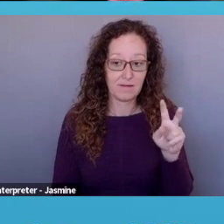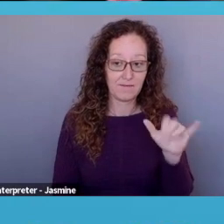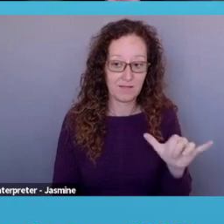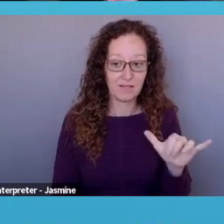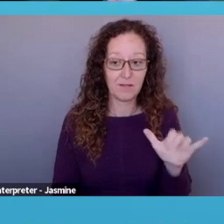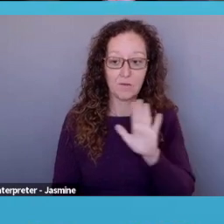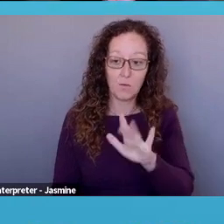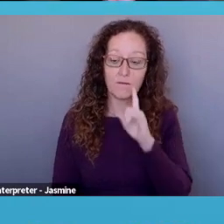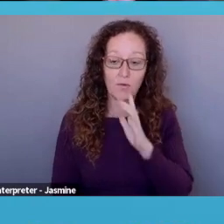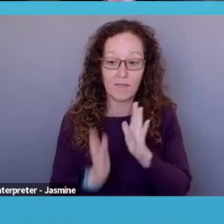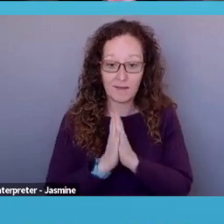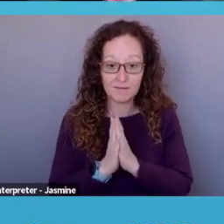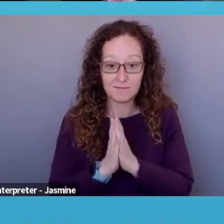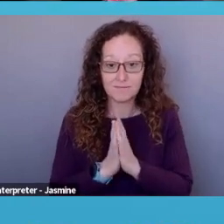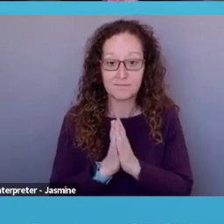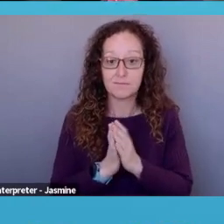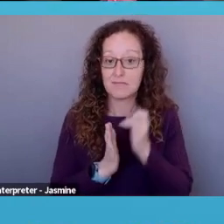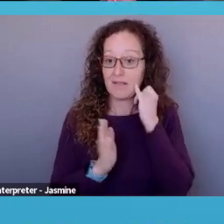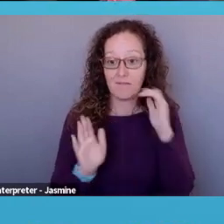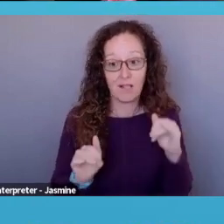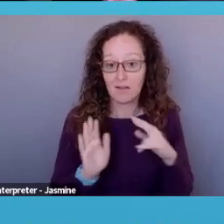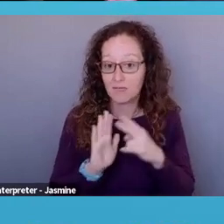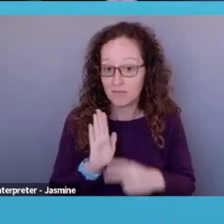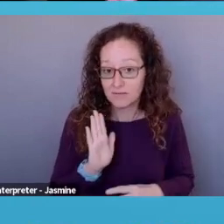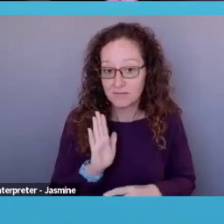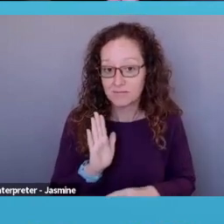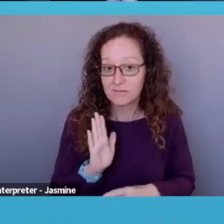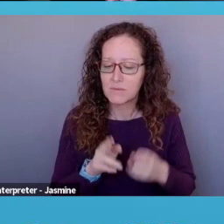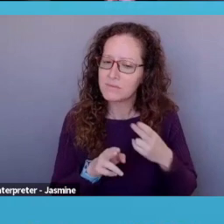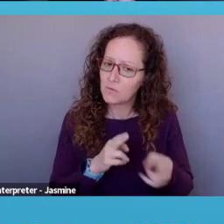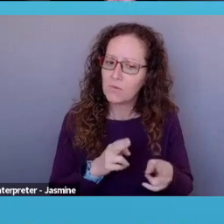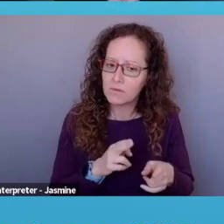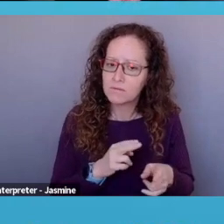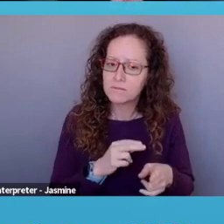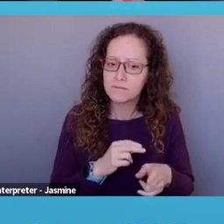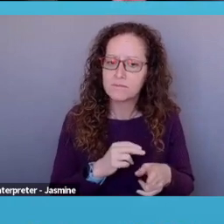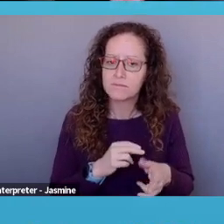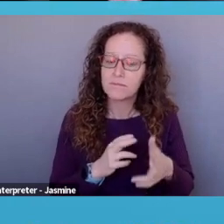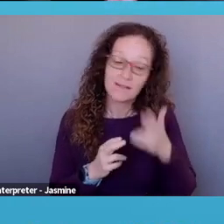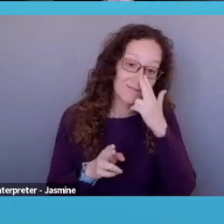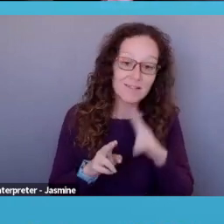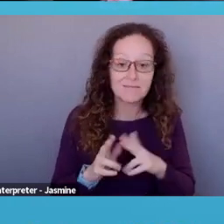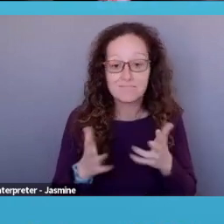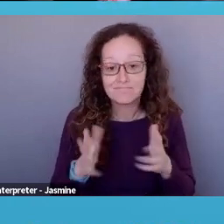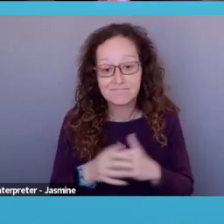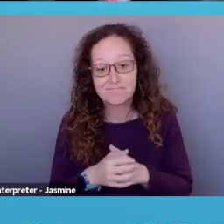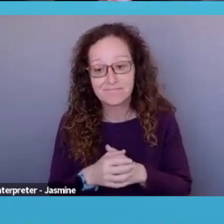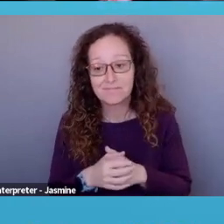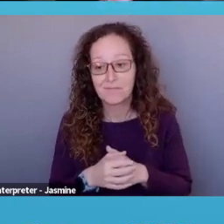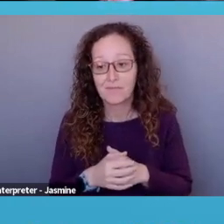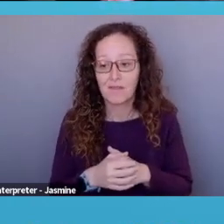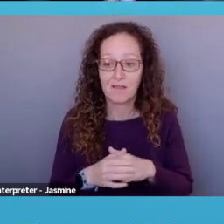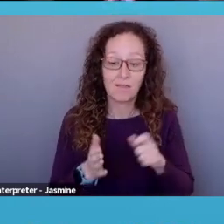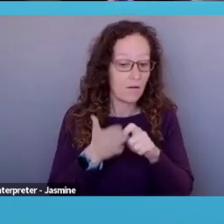if you haven't read it, it's, it's pretty short and it's, it's kind of fun. Um, Reynolds Levy